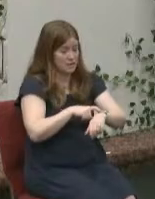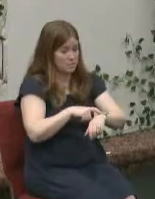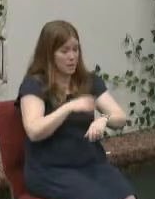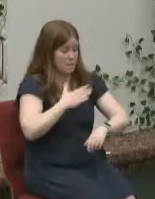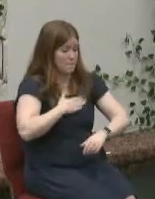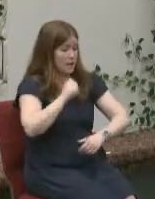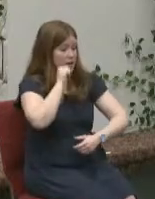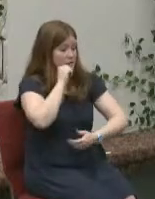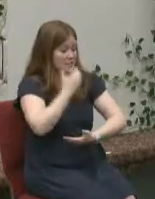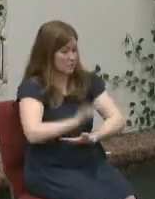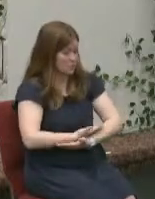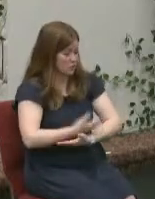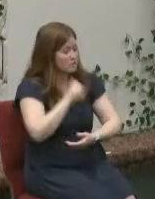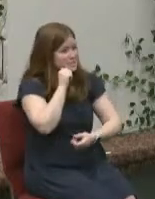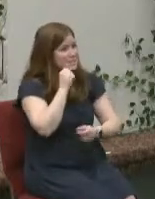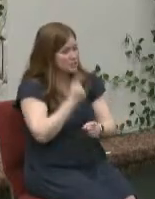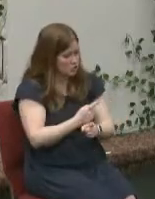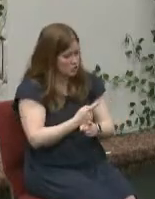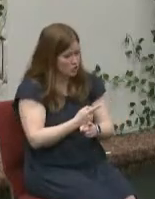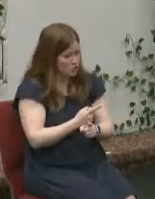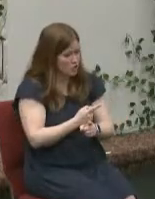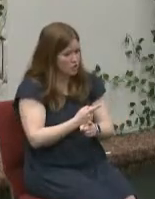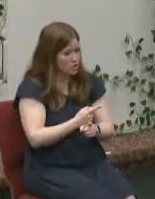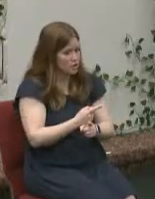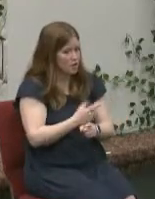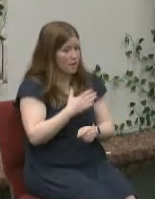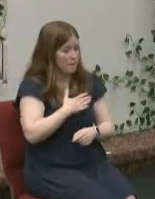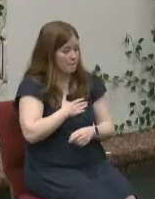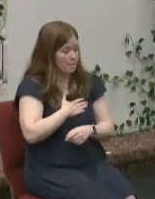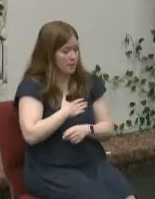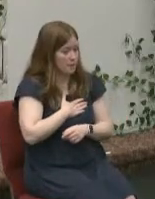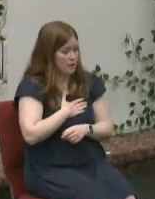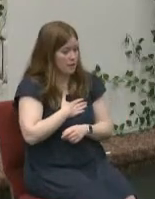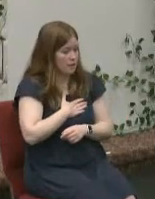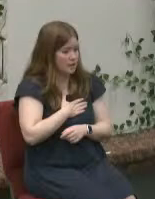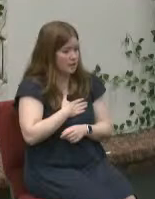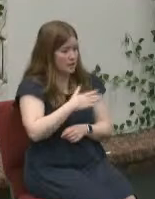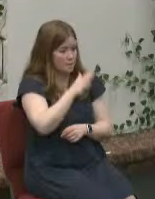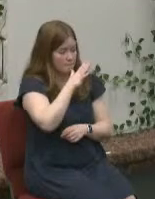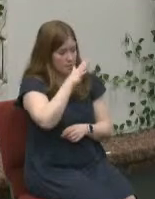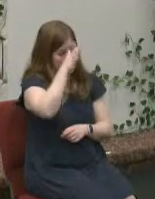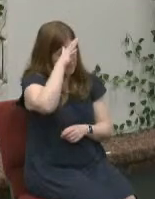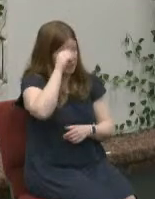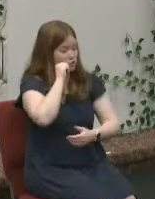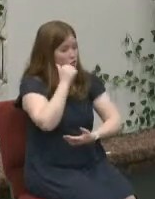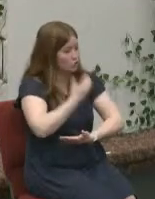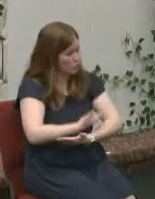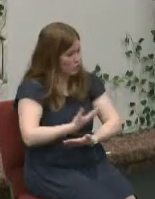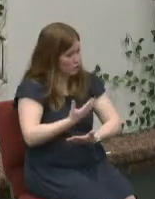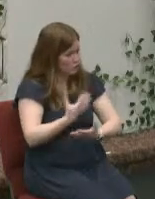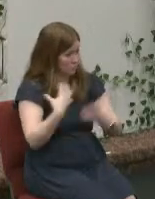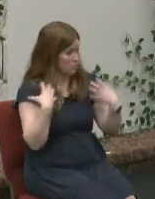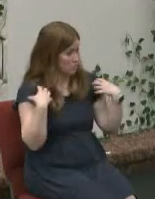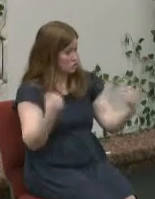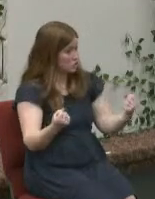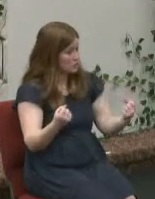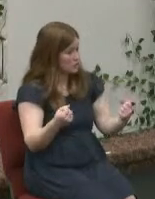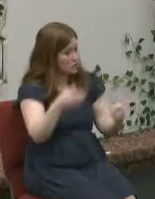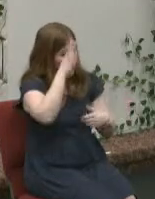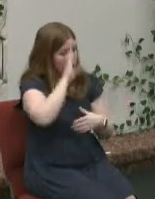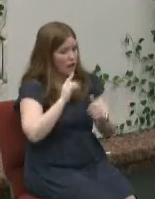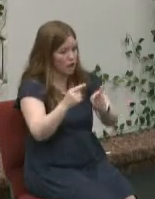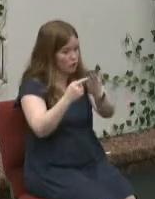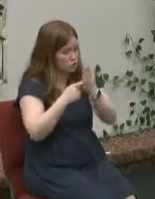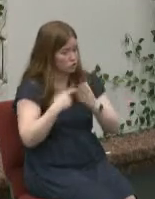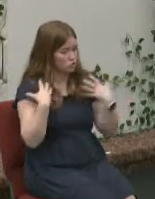my daughter my sister molly my parents daughter she recovered and god showed strength and